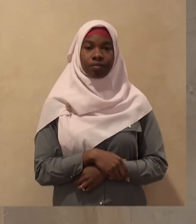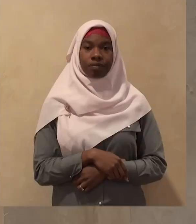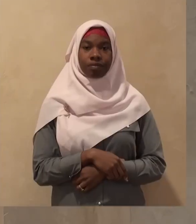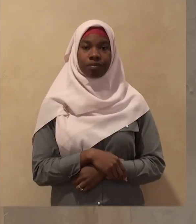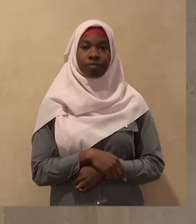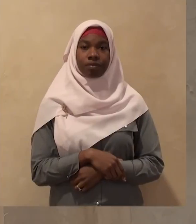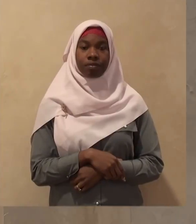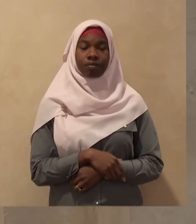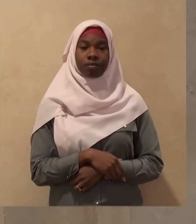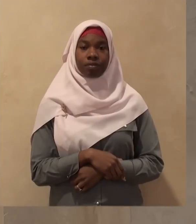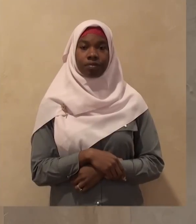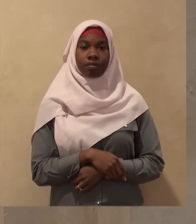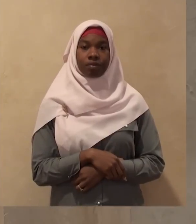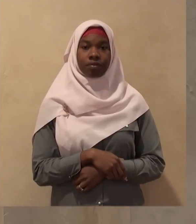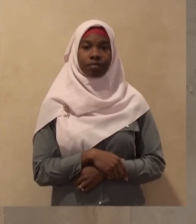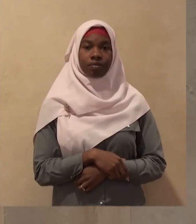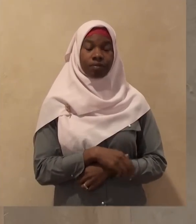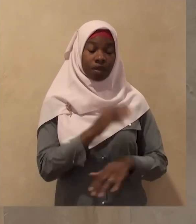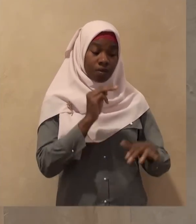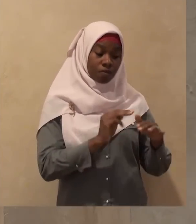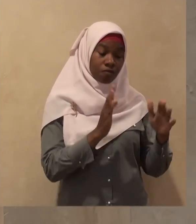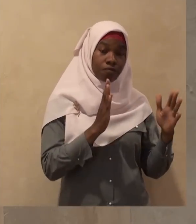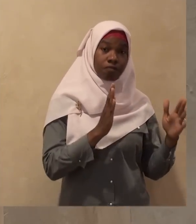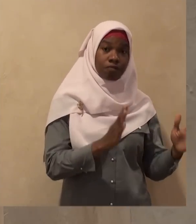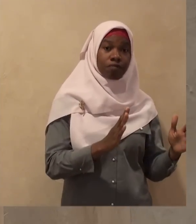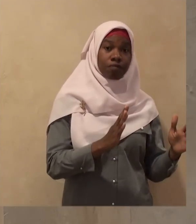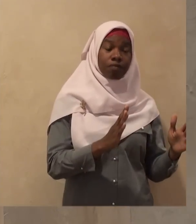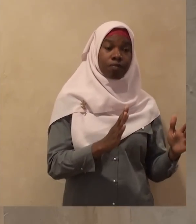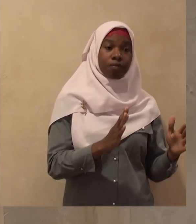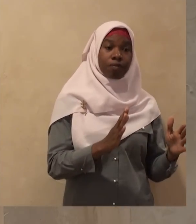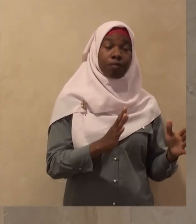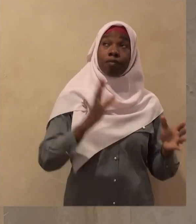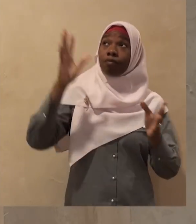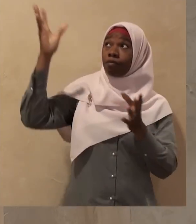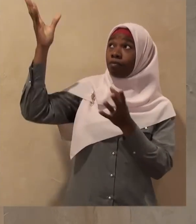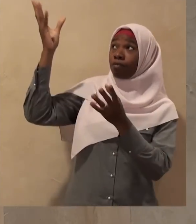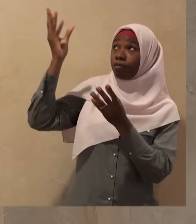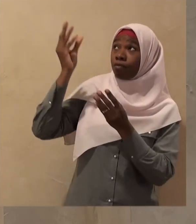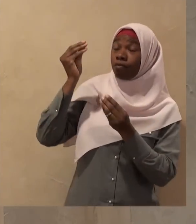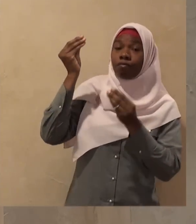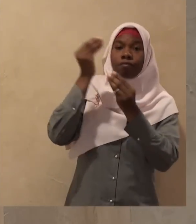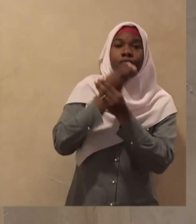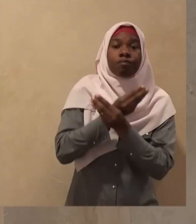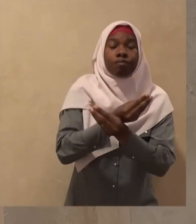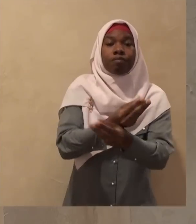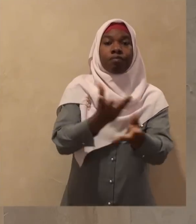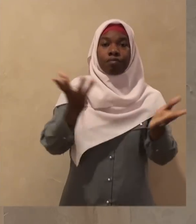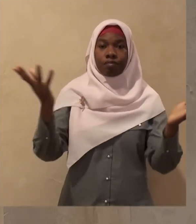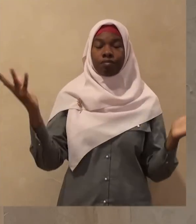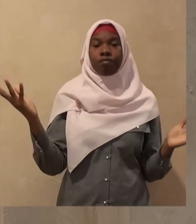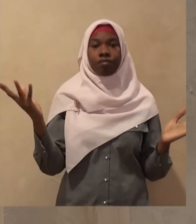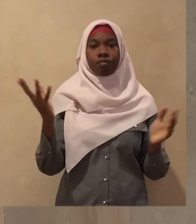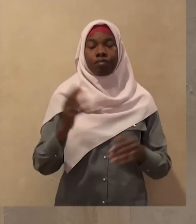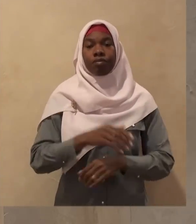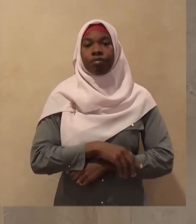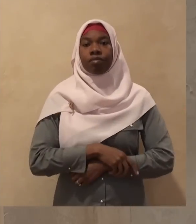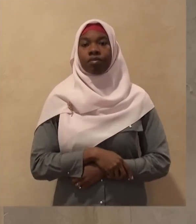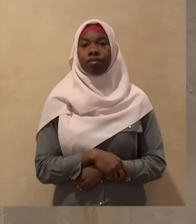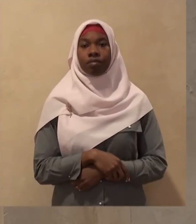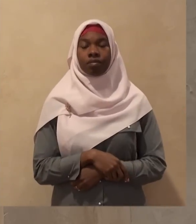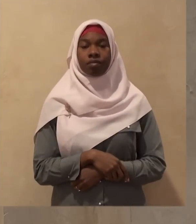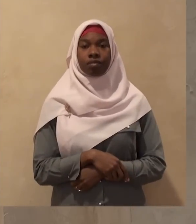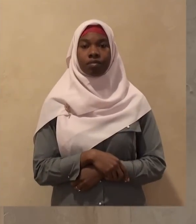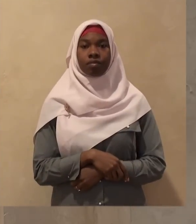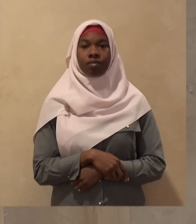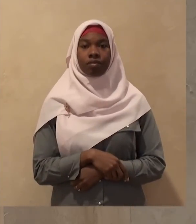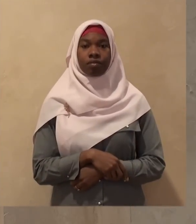conveyed the message that he got from Allah the Rasul of Allah fulfilled